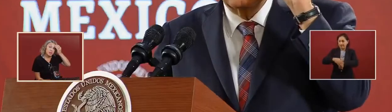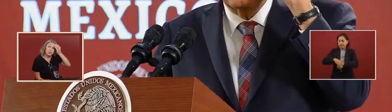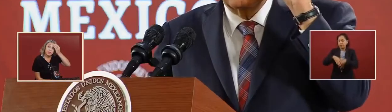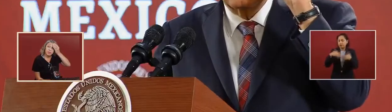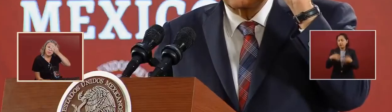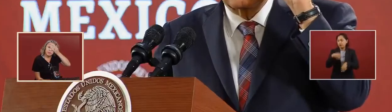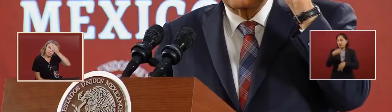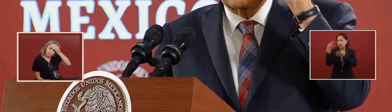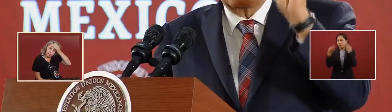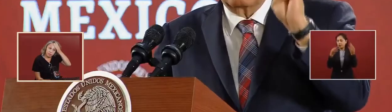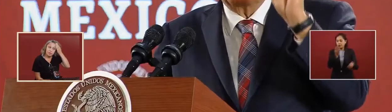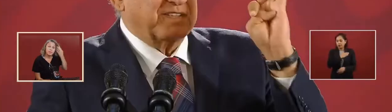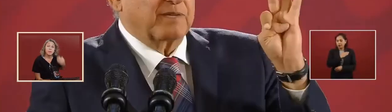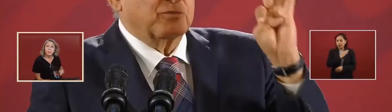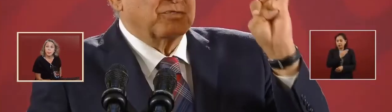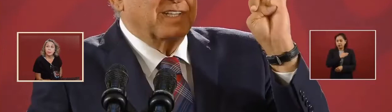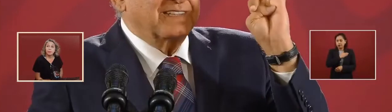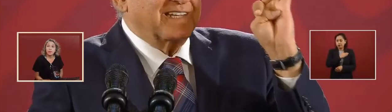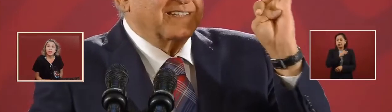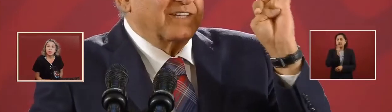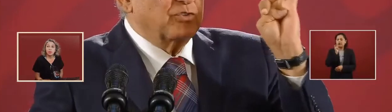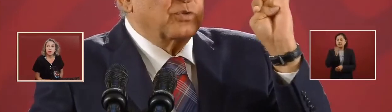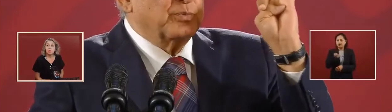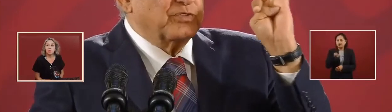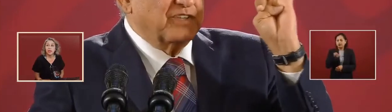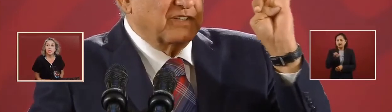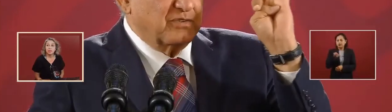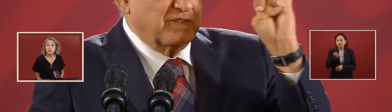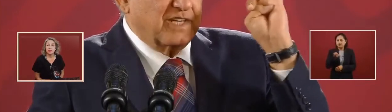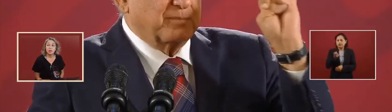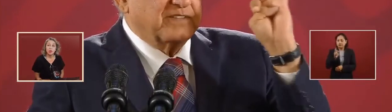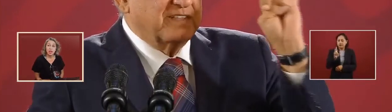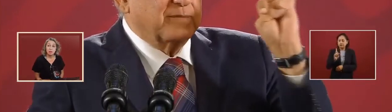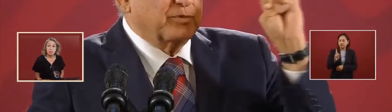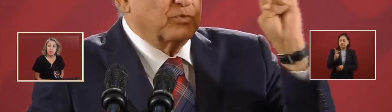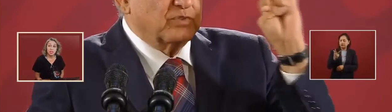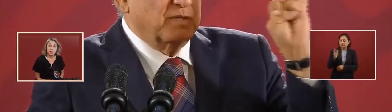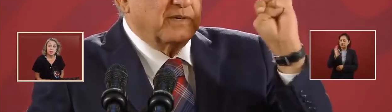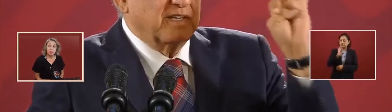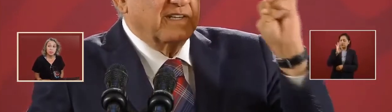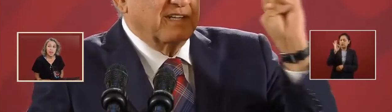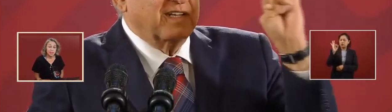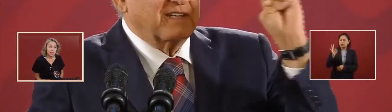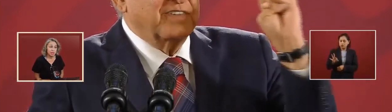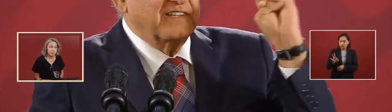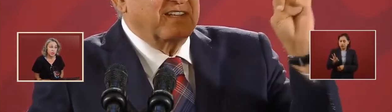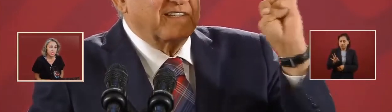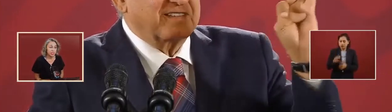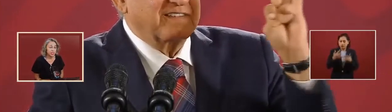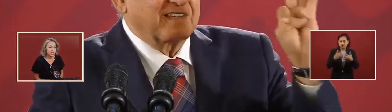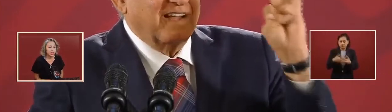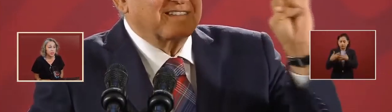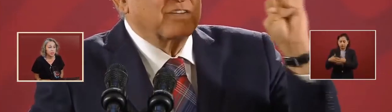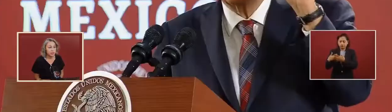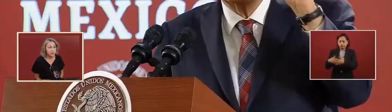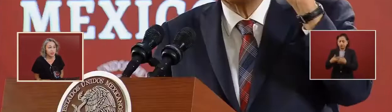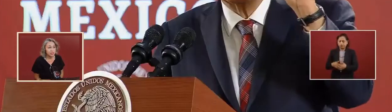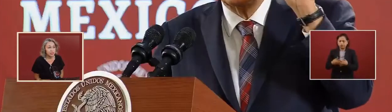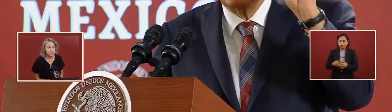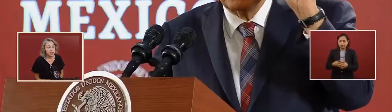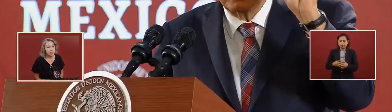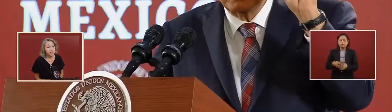that we passed from 38% of capacity of production in the refineries to 50%